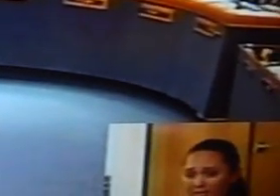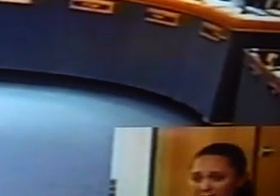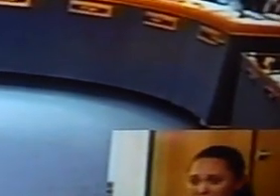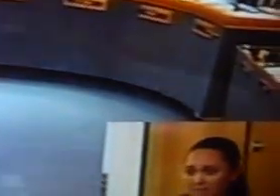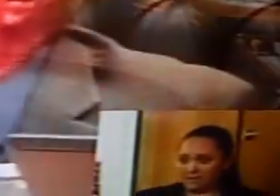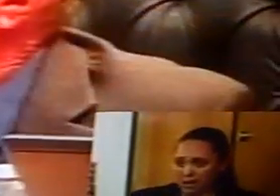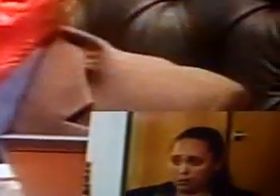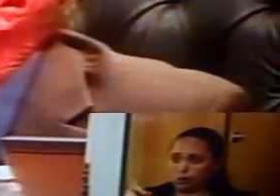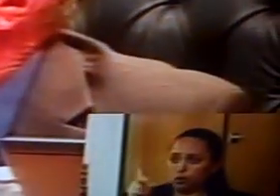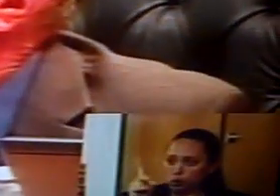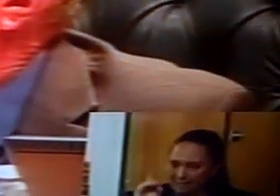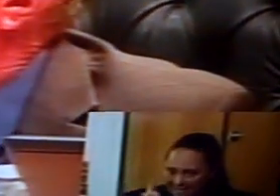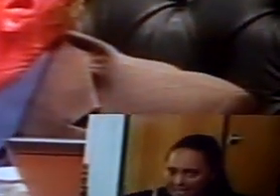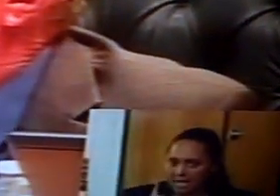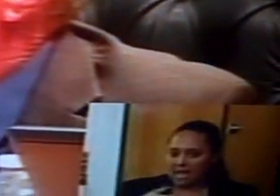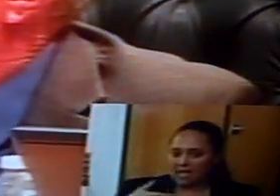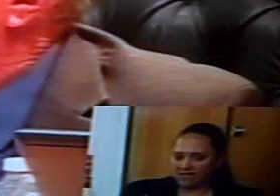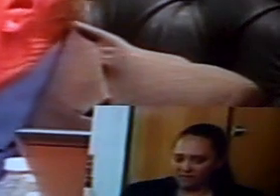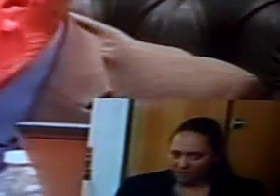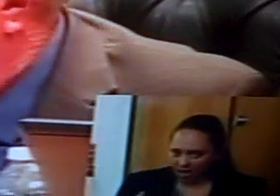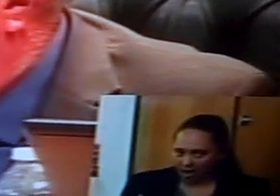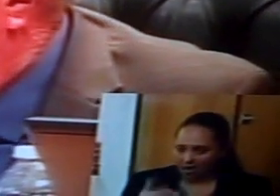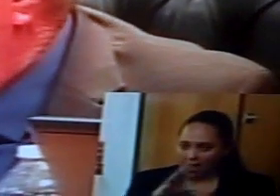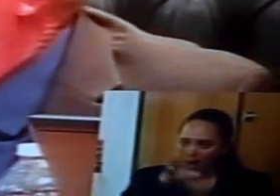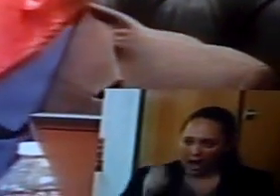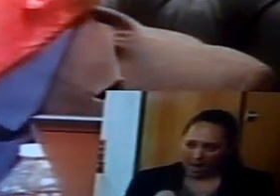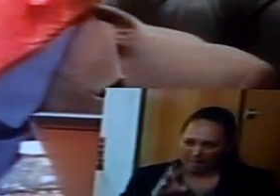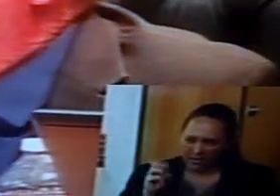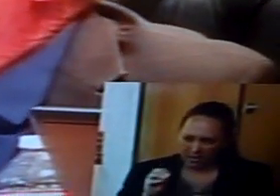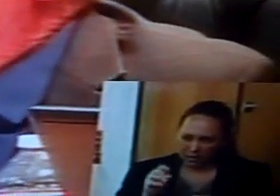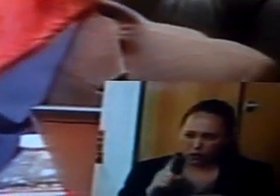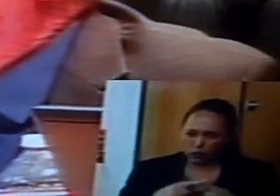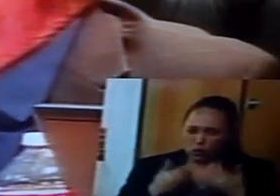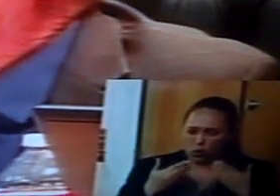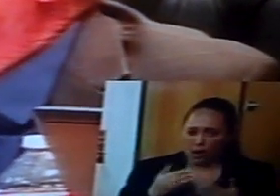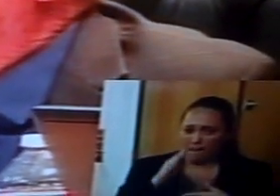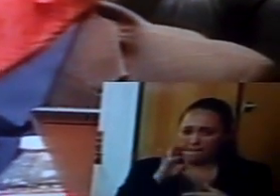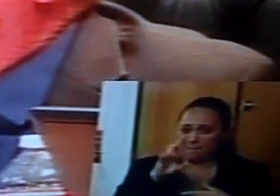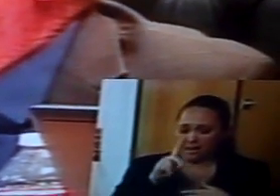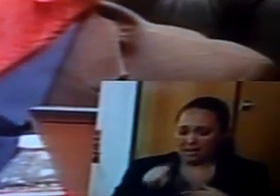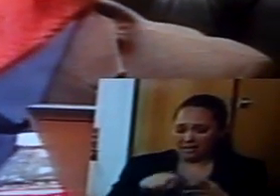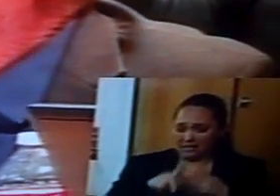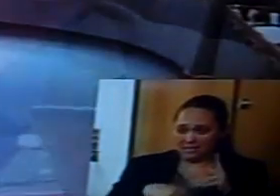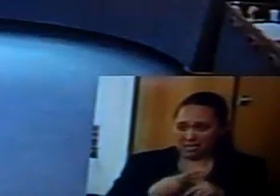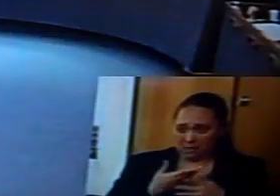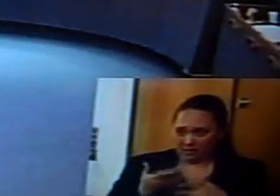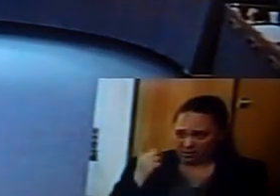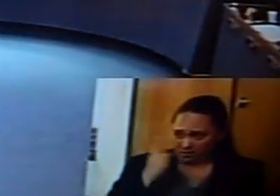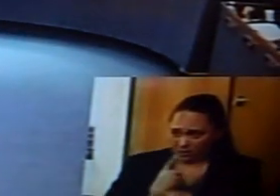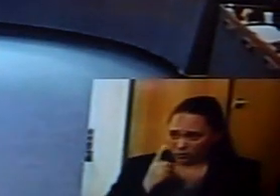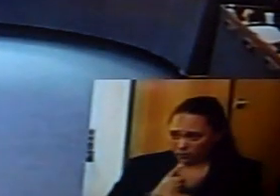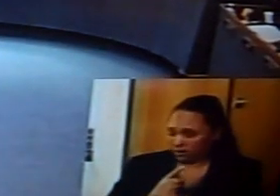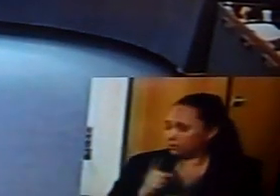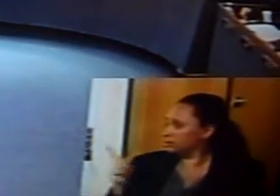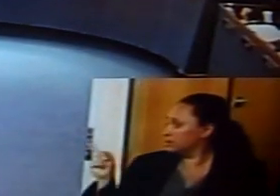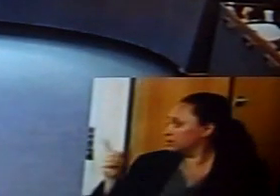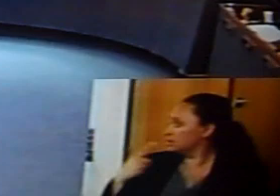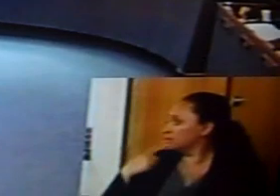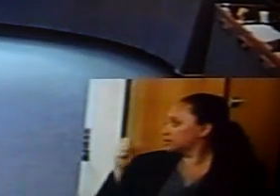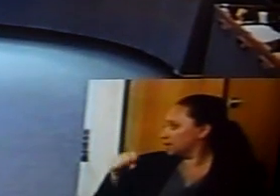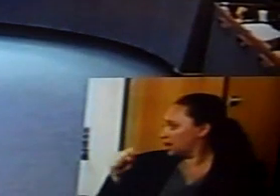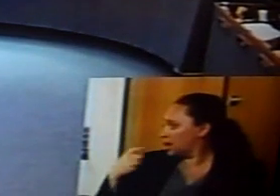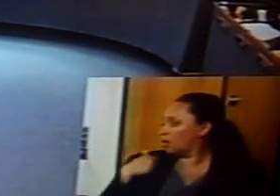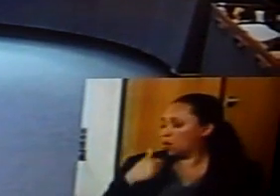did invite companies to basically bid on this type of thing, is that correct? Yes, sir. We invited